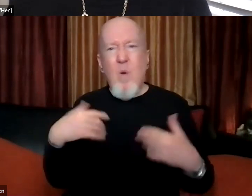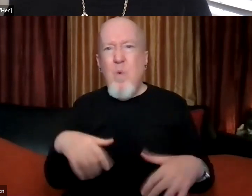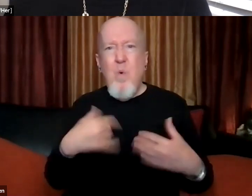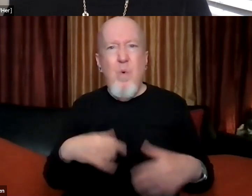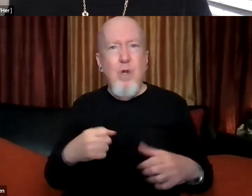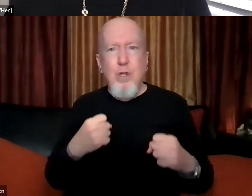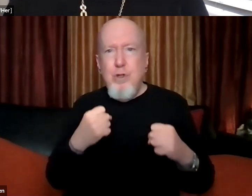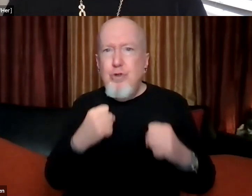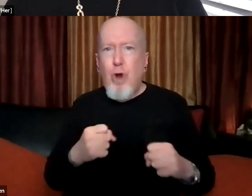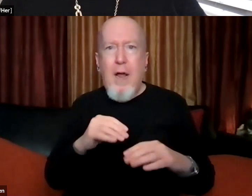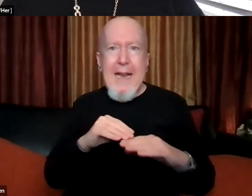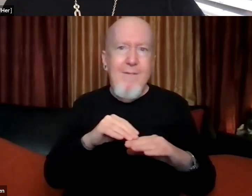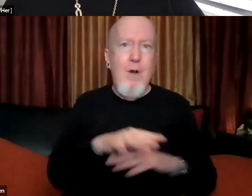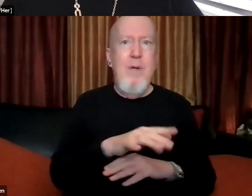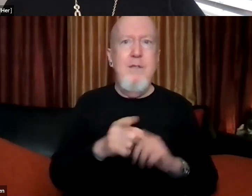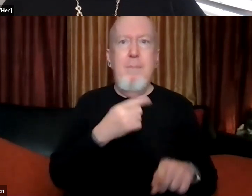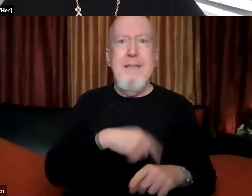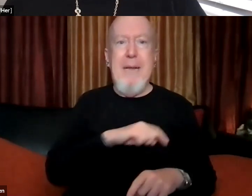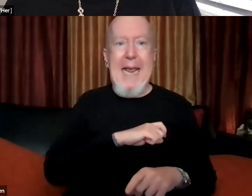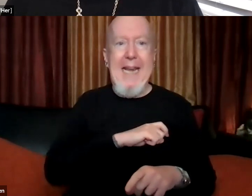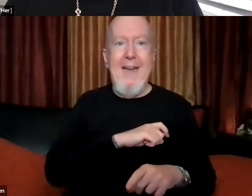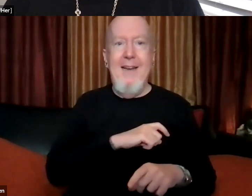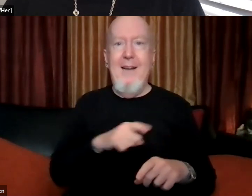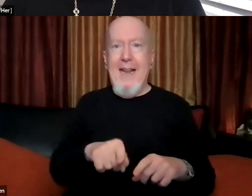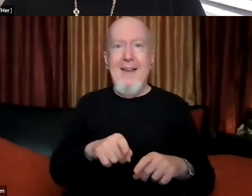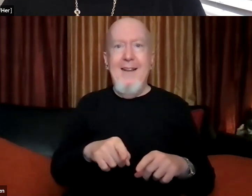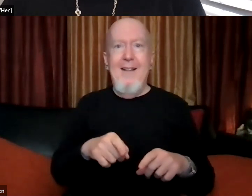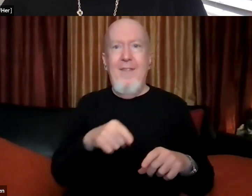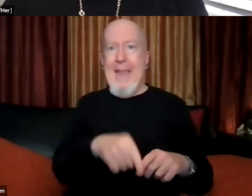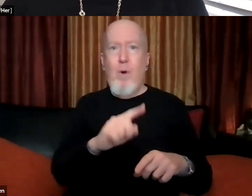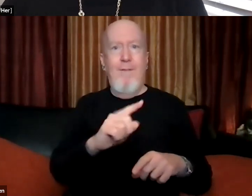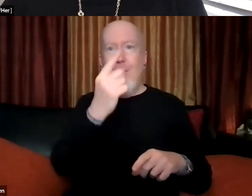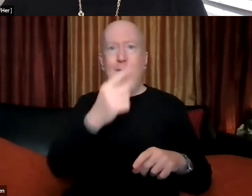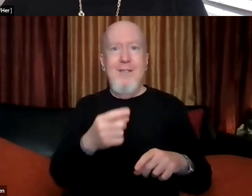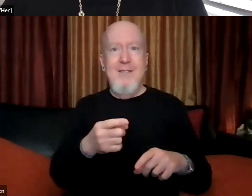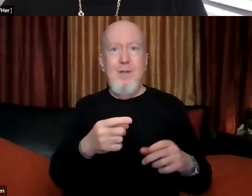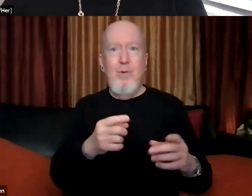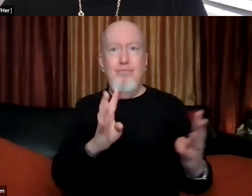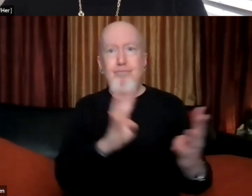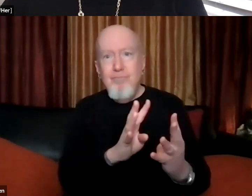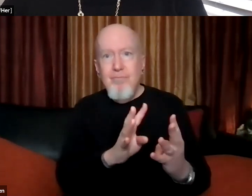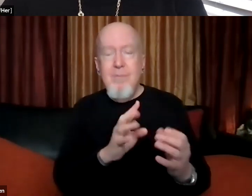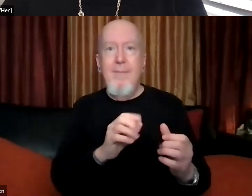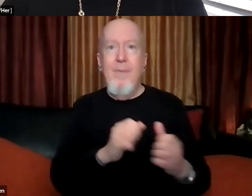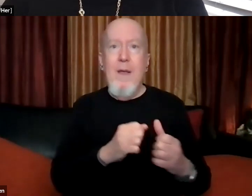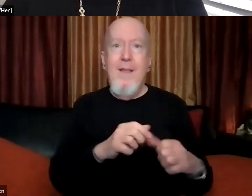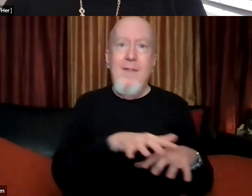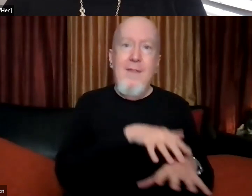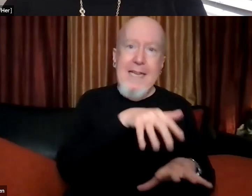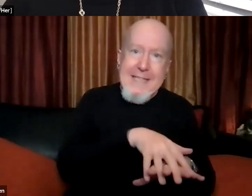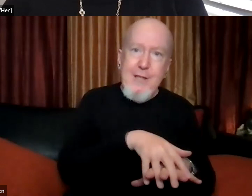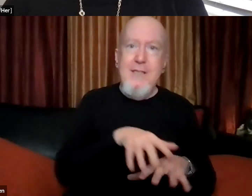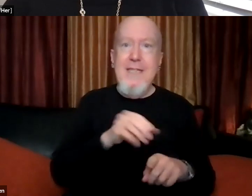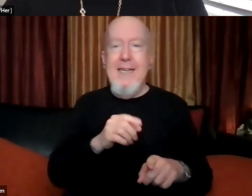that long before the American period we were already, right? Engaging with Spanish and, and Spanish have been there, uh, Spanish